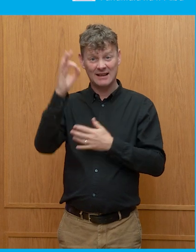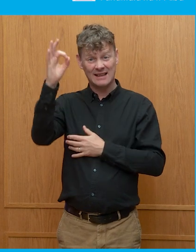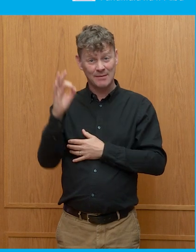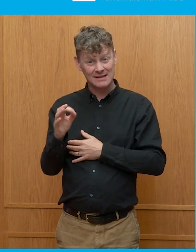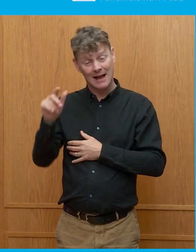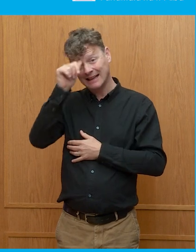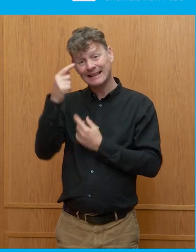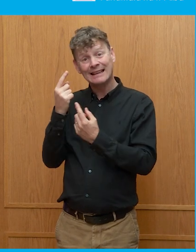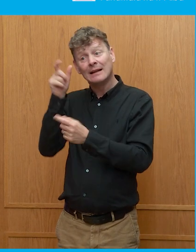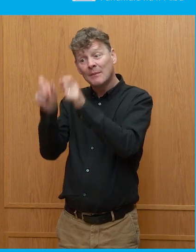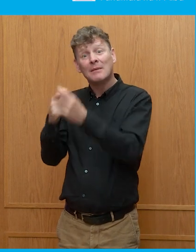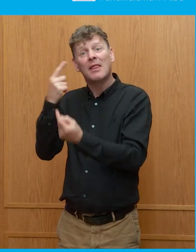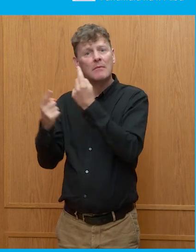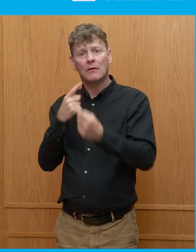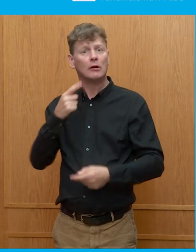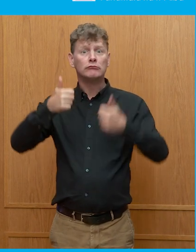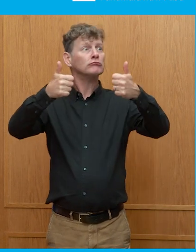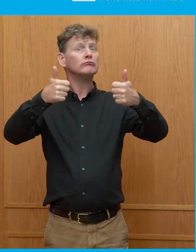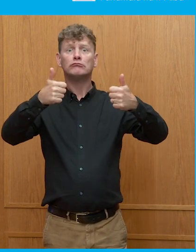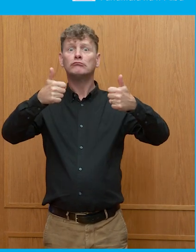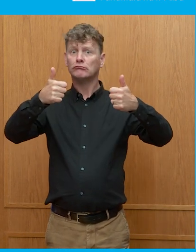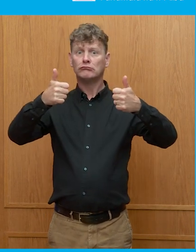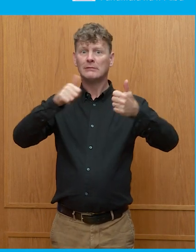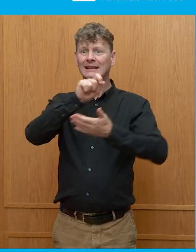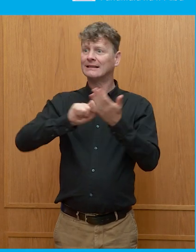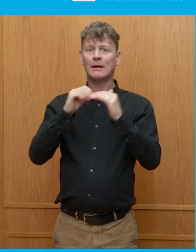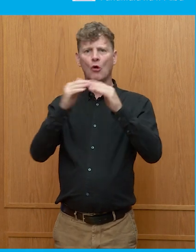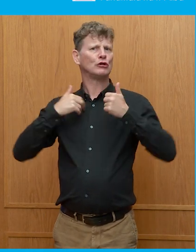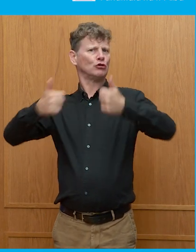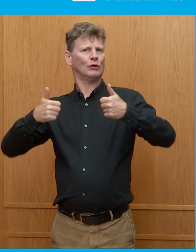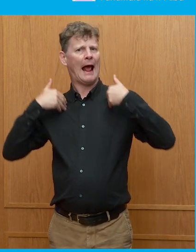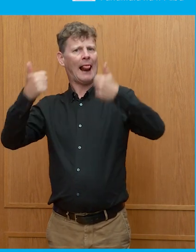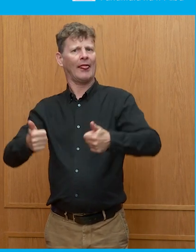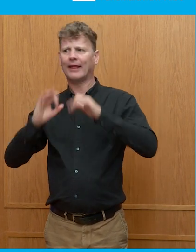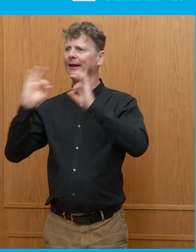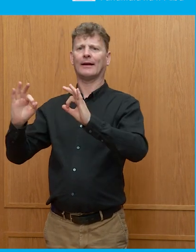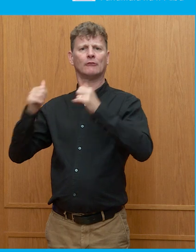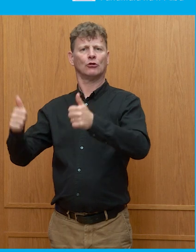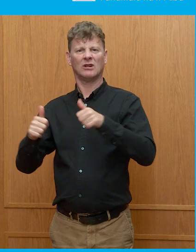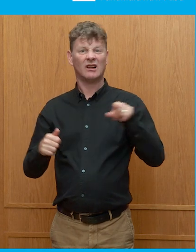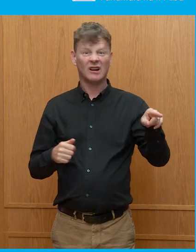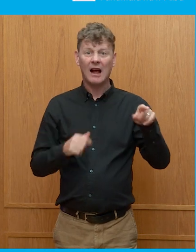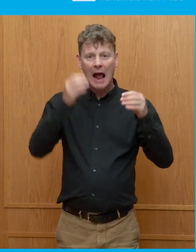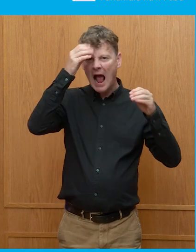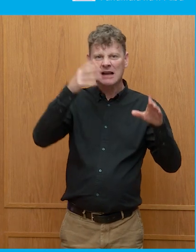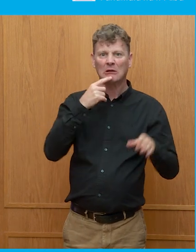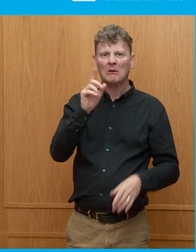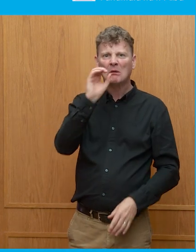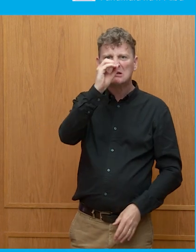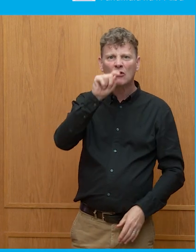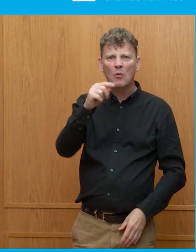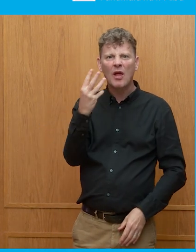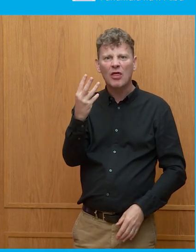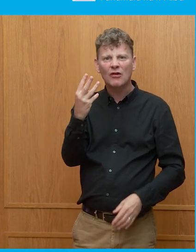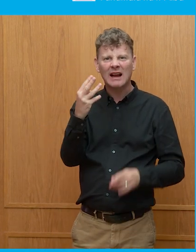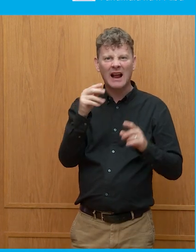rate the democracy of India very highly. But if you ask an expert, I think it gets like 0.3 on a 0